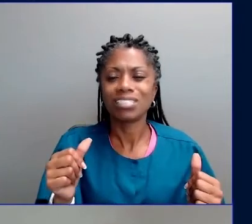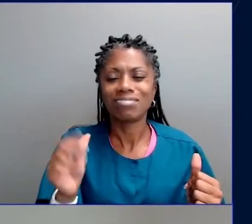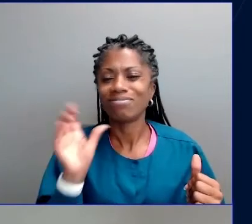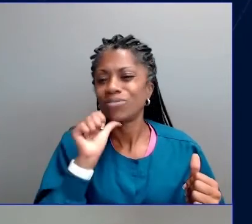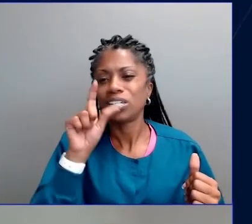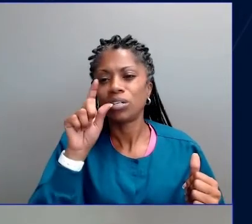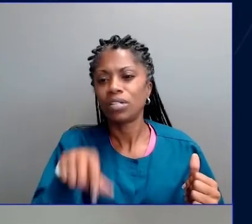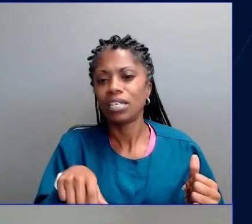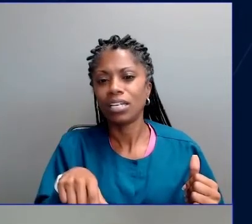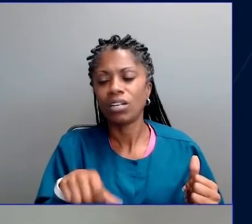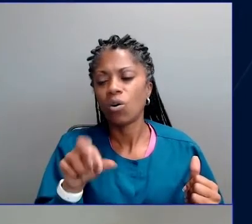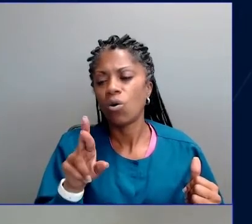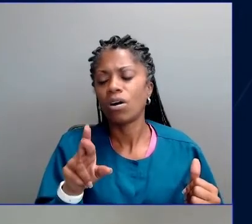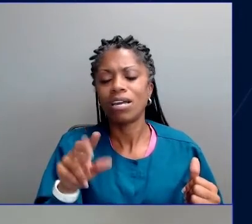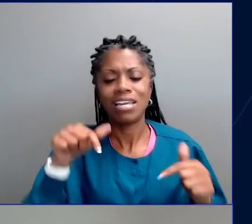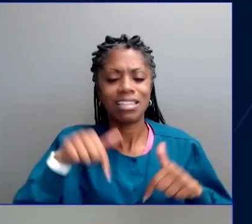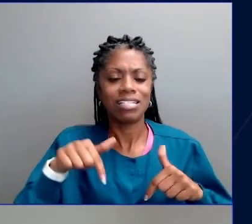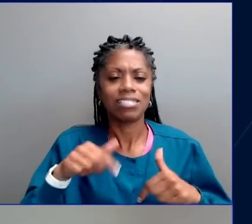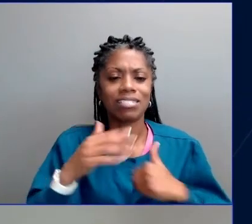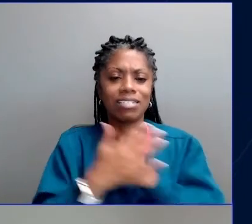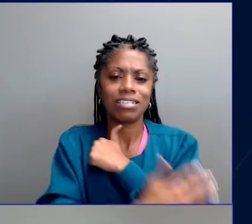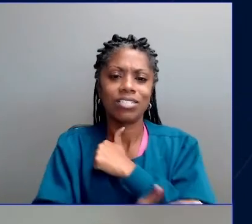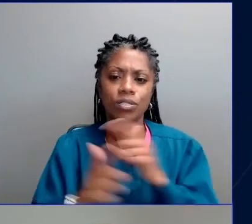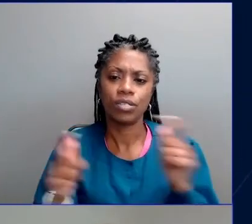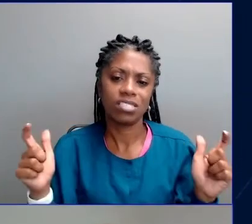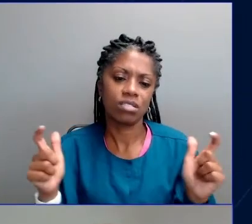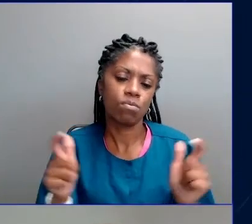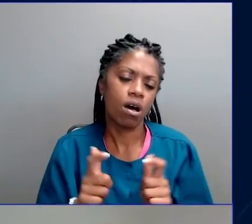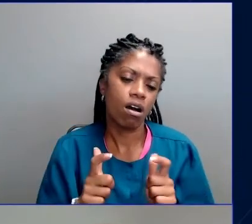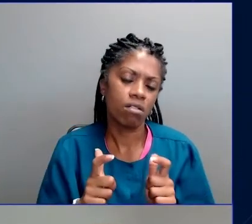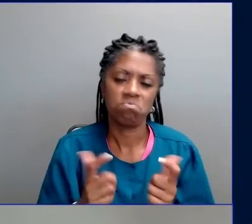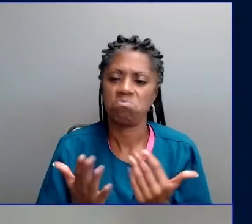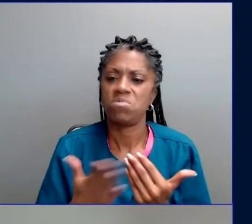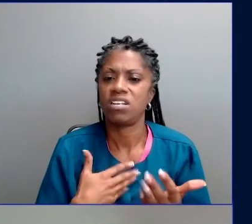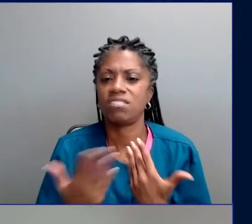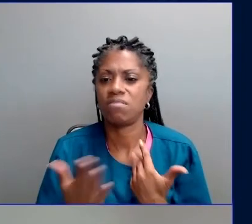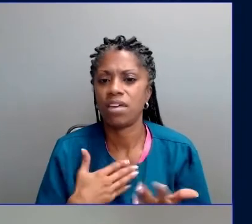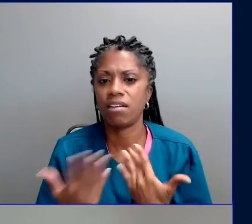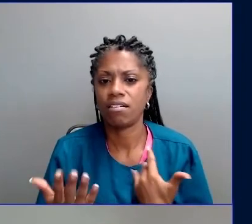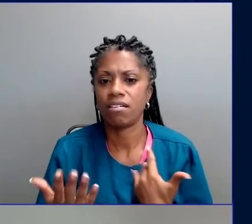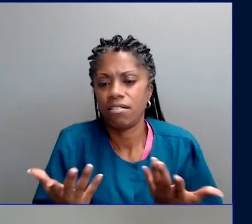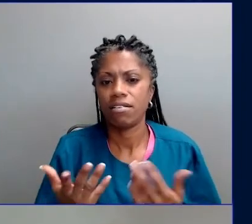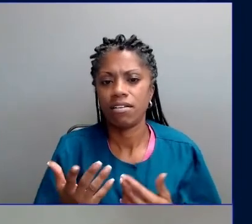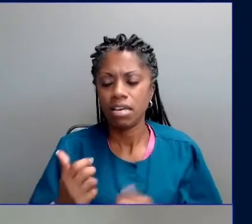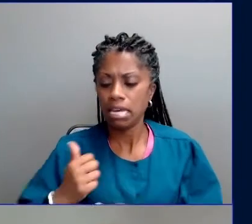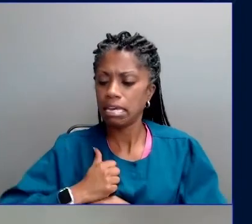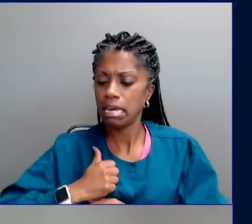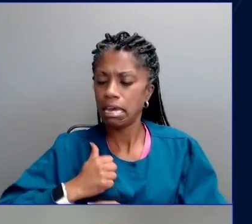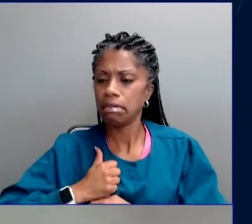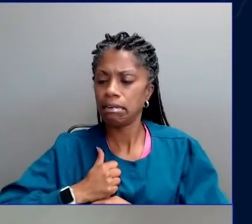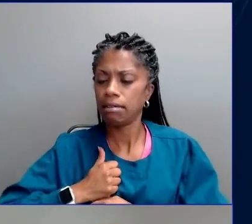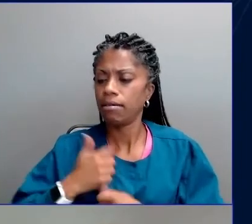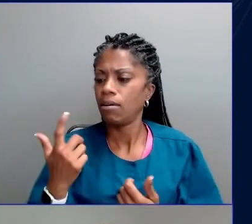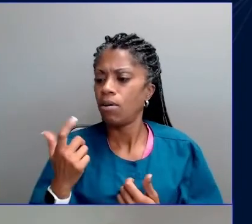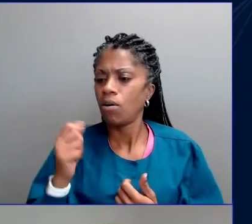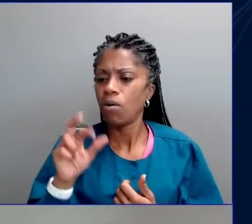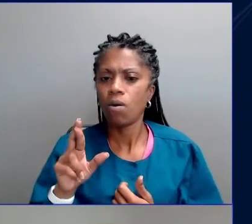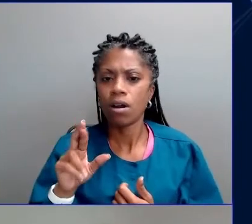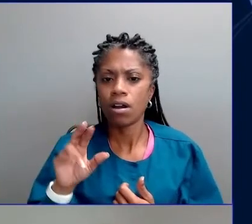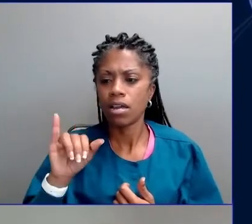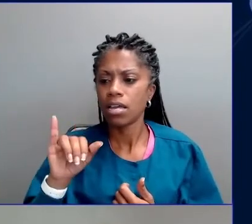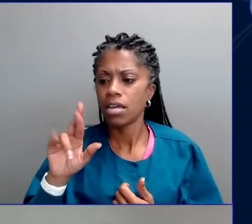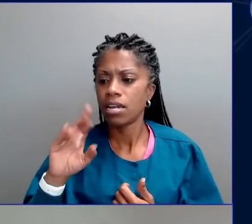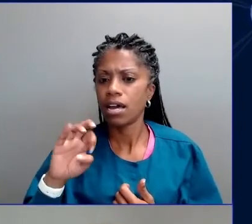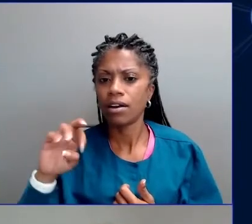why should what we do matter? I'm from Canada, that's what everybody says there. In Norway, they say that. I'm in Ireland, and people say, I don't know if you've heard,